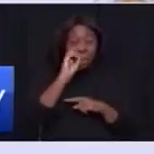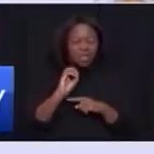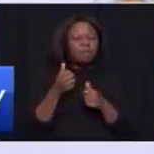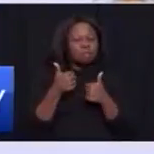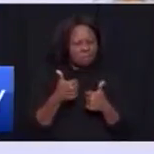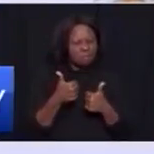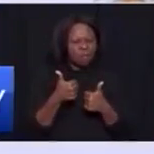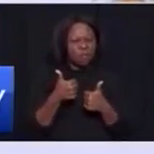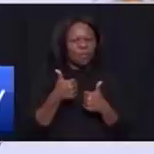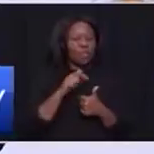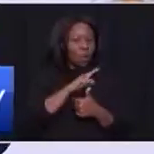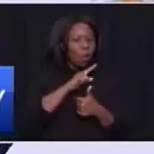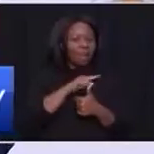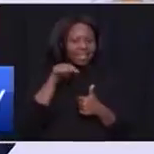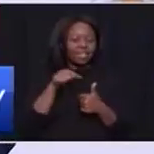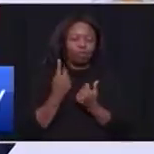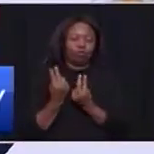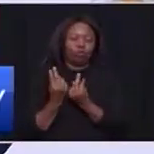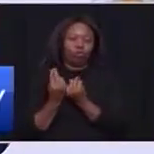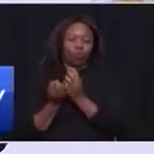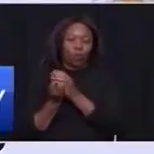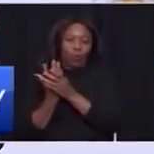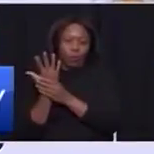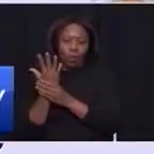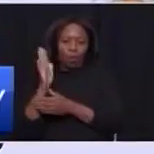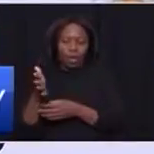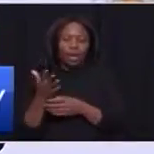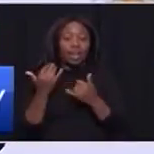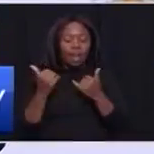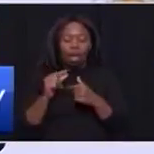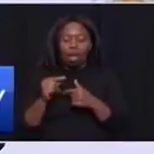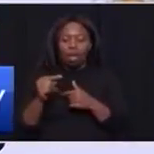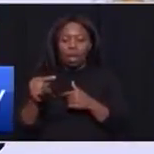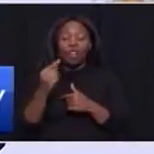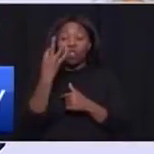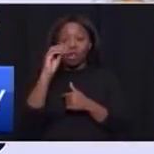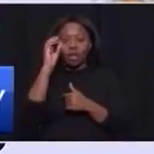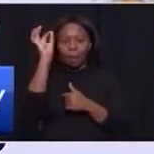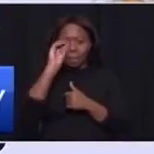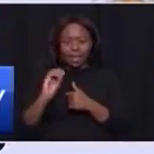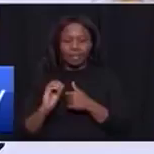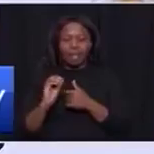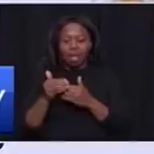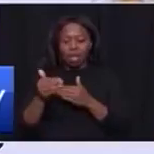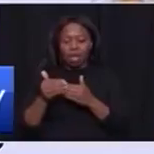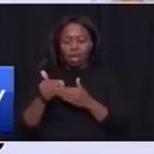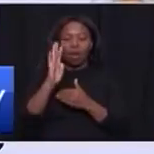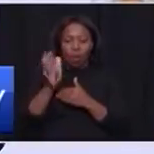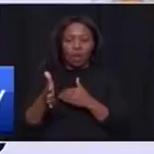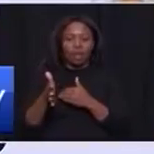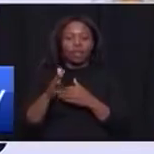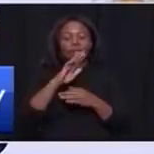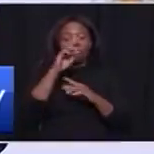fact that this is a new initiative. We will get to 30% in this term. Secondly,